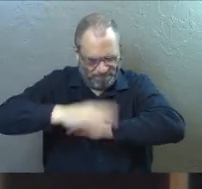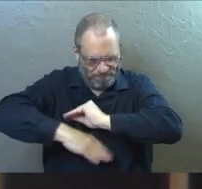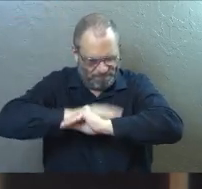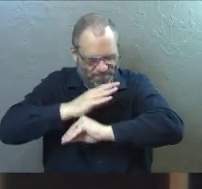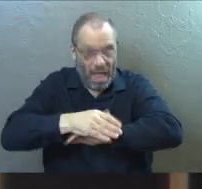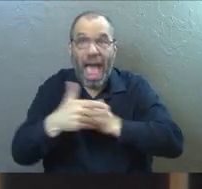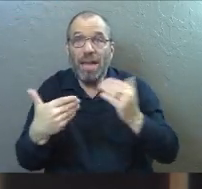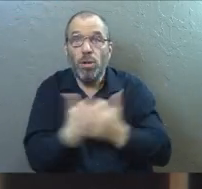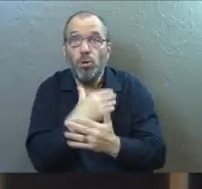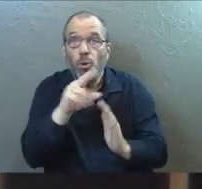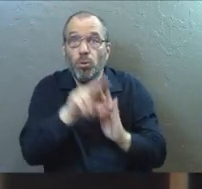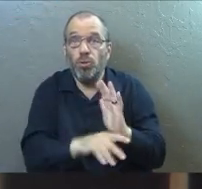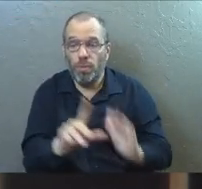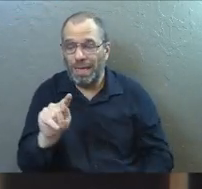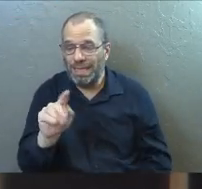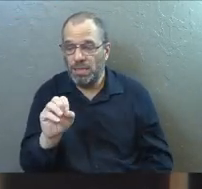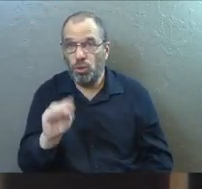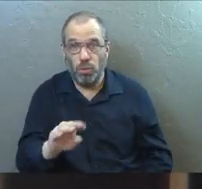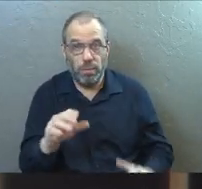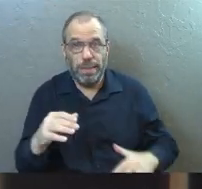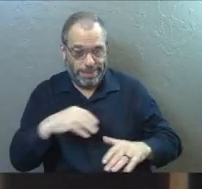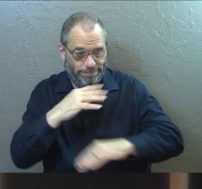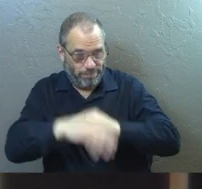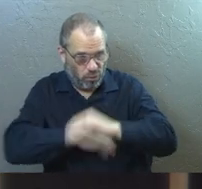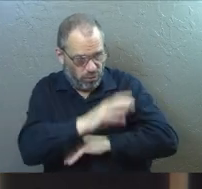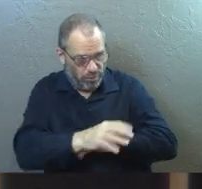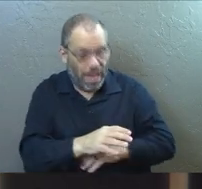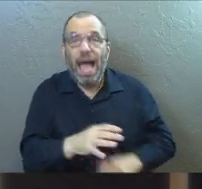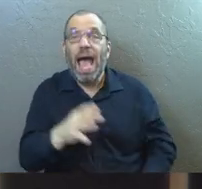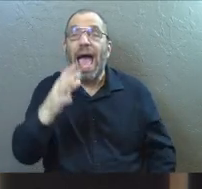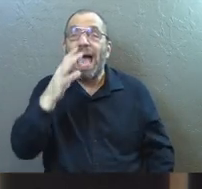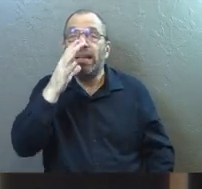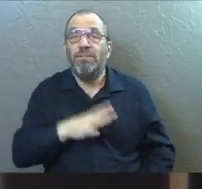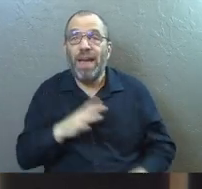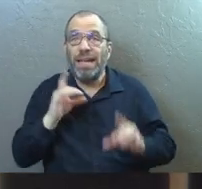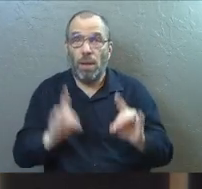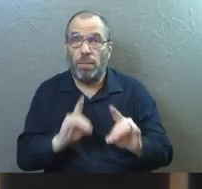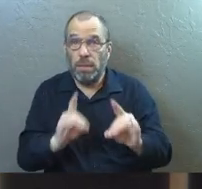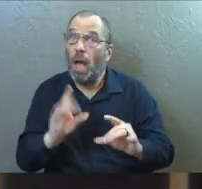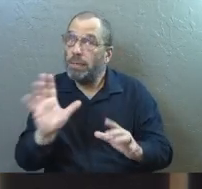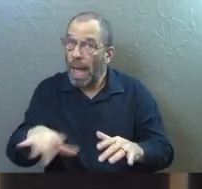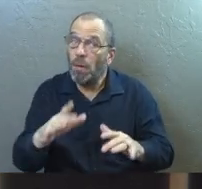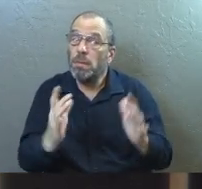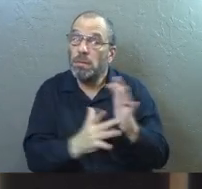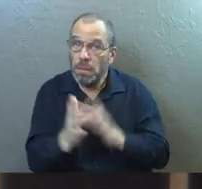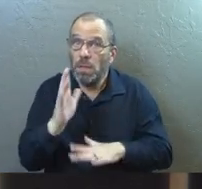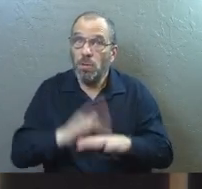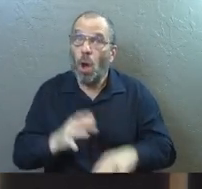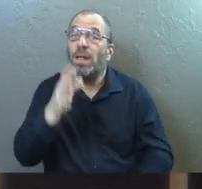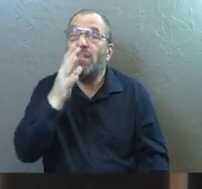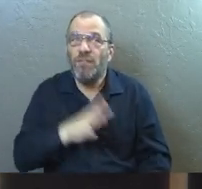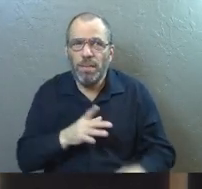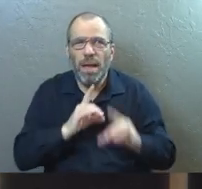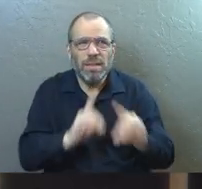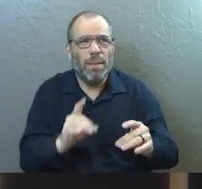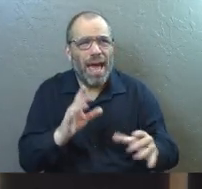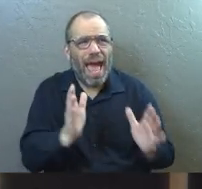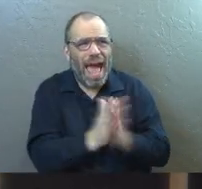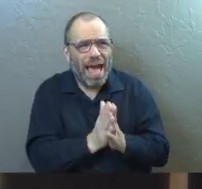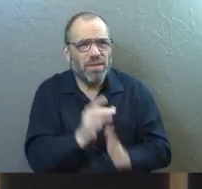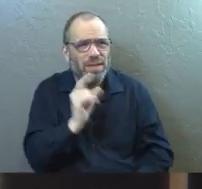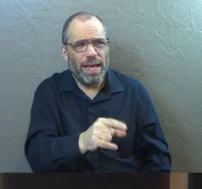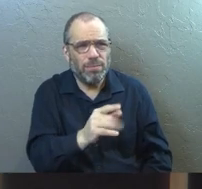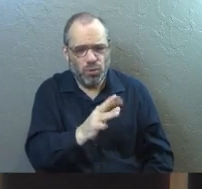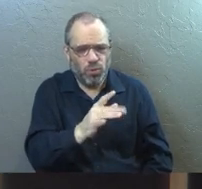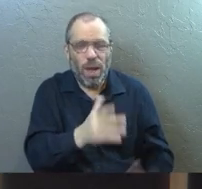to a new tomb to bury him. And his female disciples, who Jesus had called, who Jesus had asked